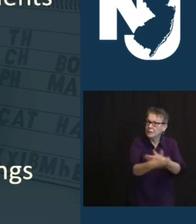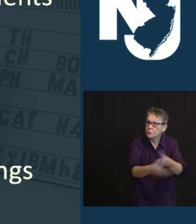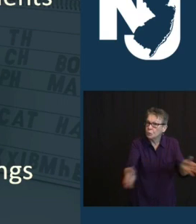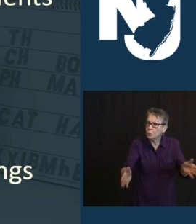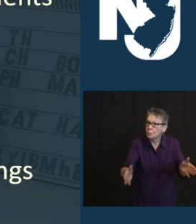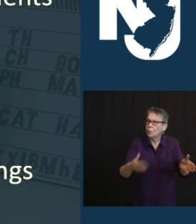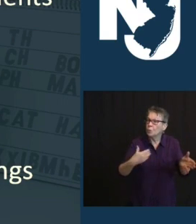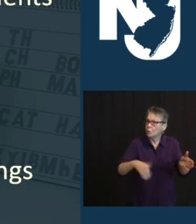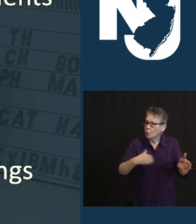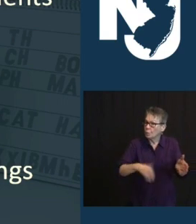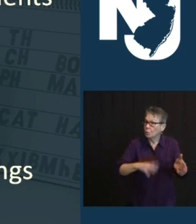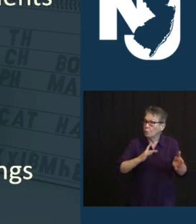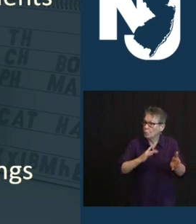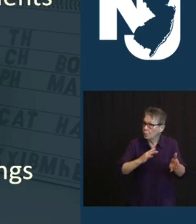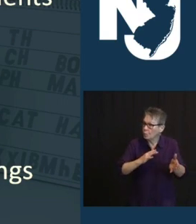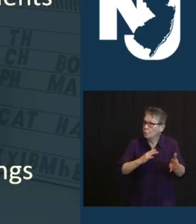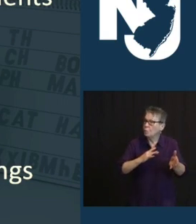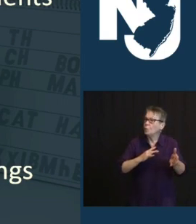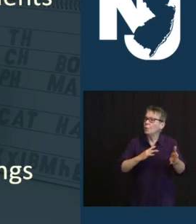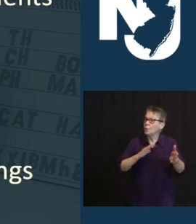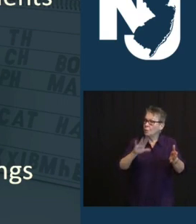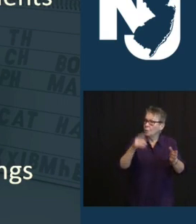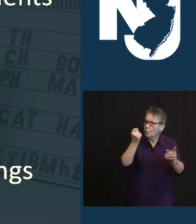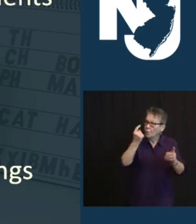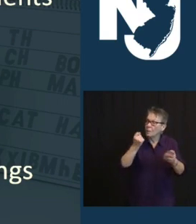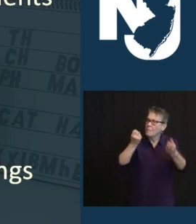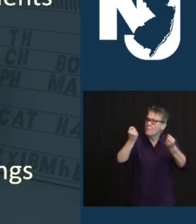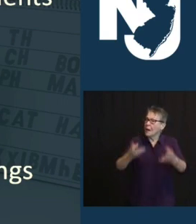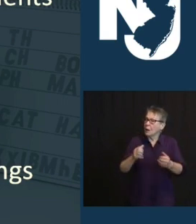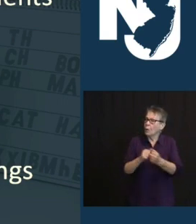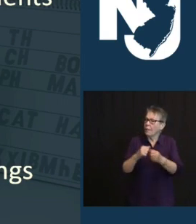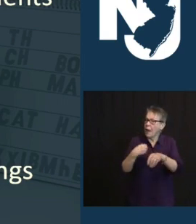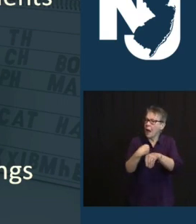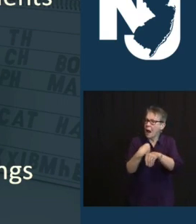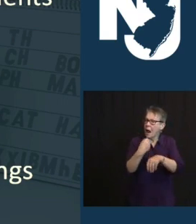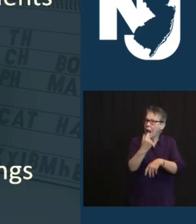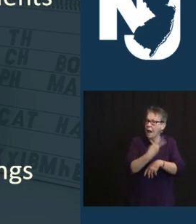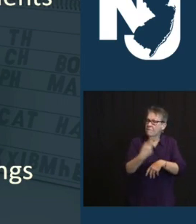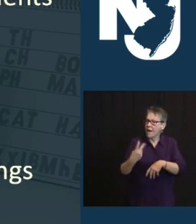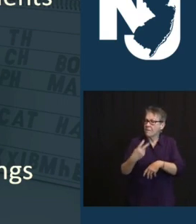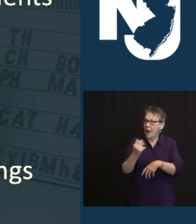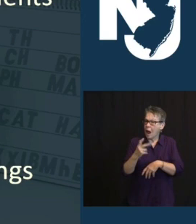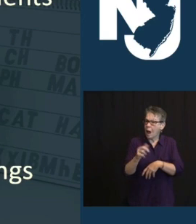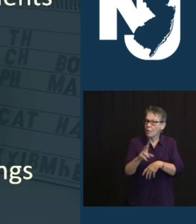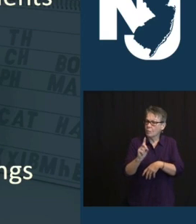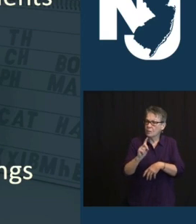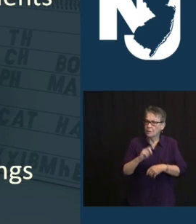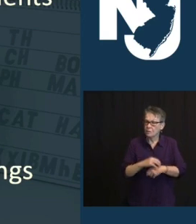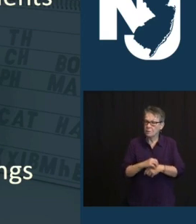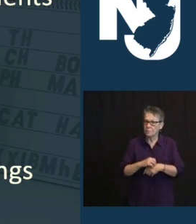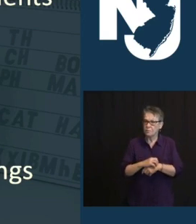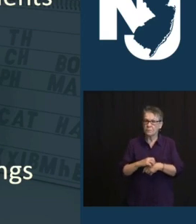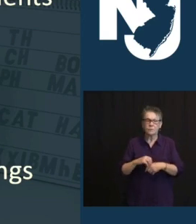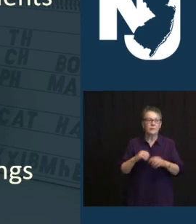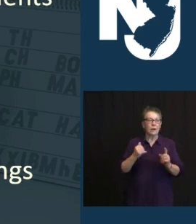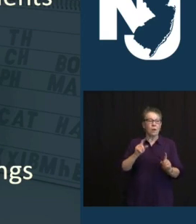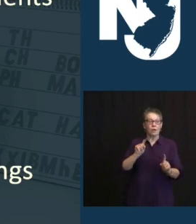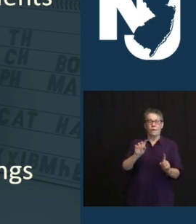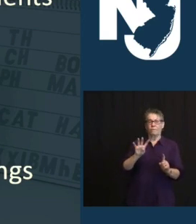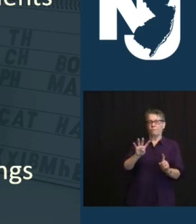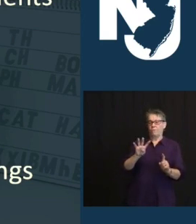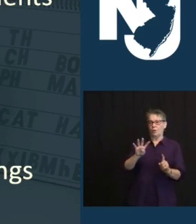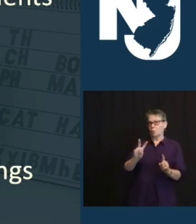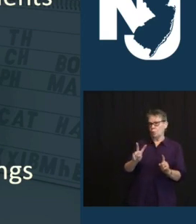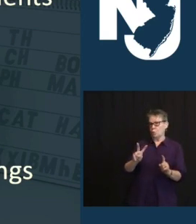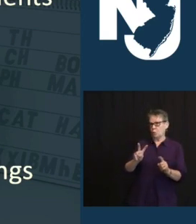SCHEDULE. THE NUMBER REMAINING ALL REMOTE IS CURRENTLY 142 AND THAT HAD DROPPED 48 OVER THE PAST THREE WEEKS, MEANING